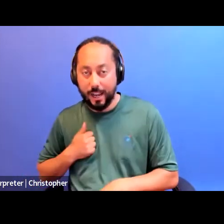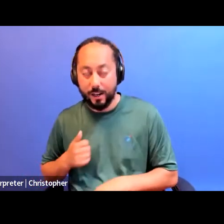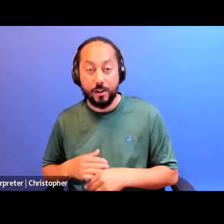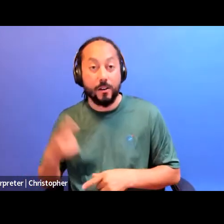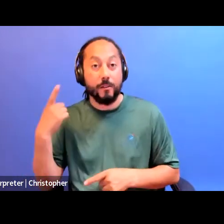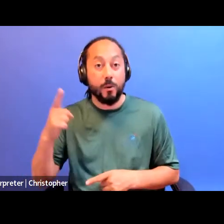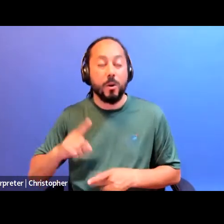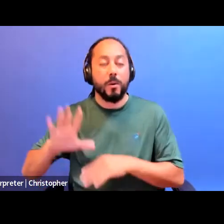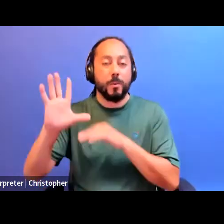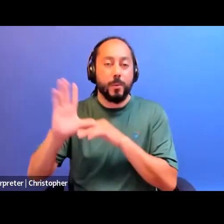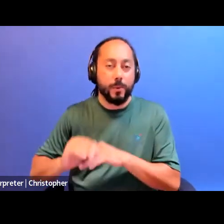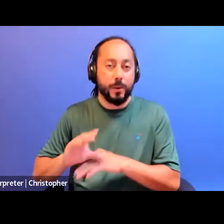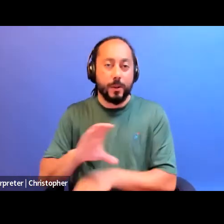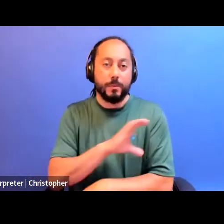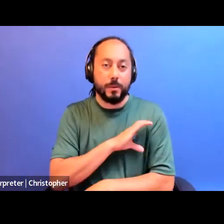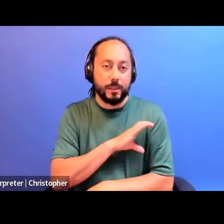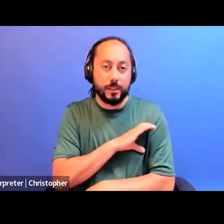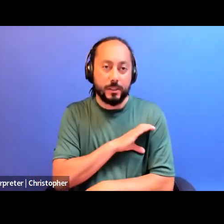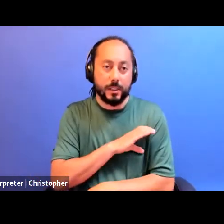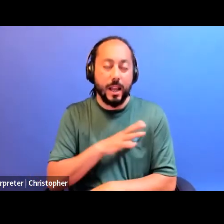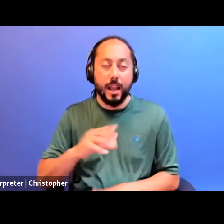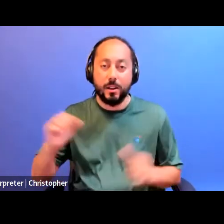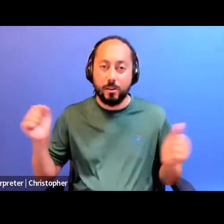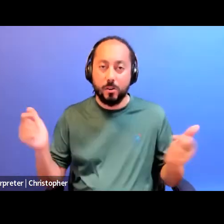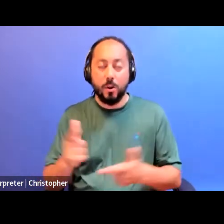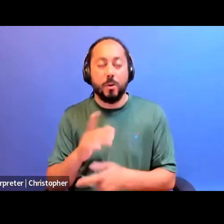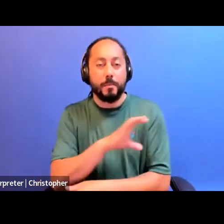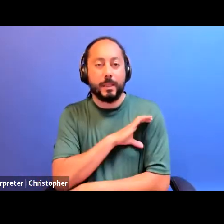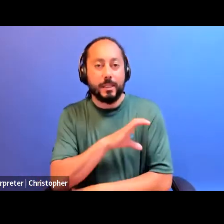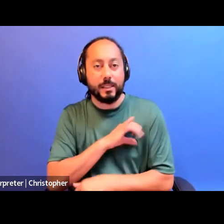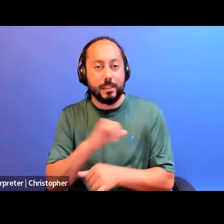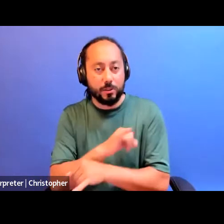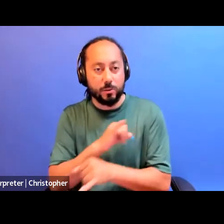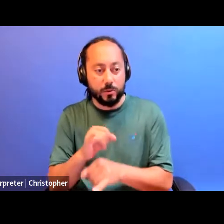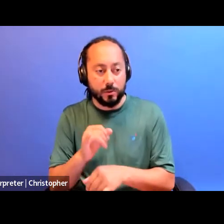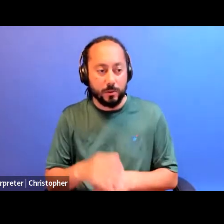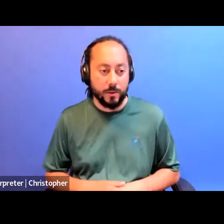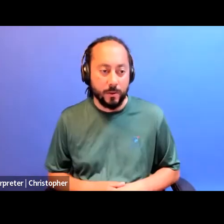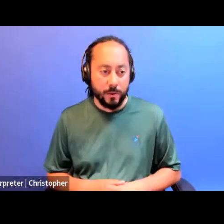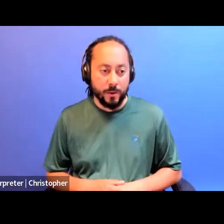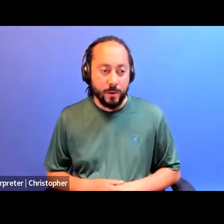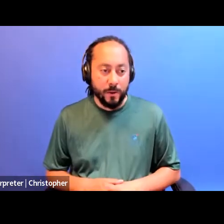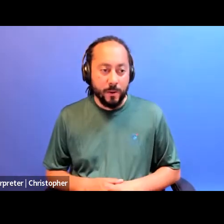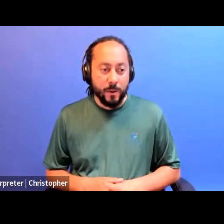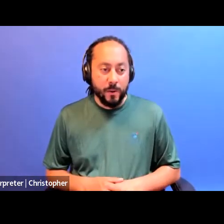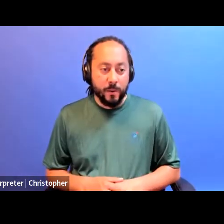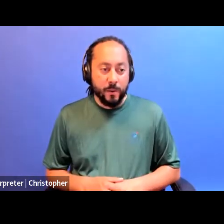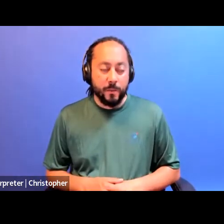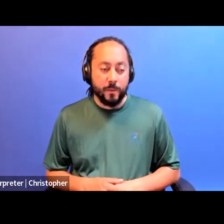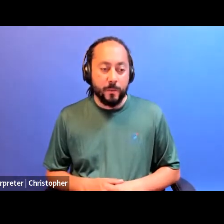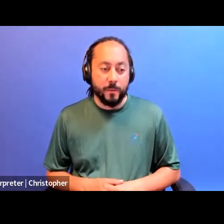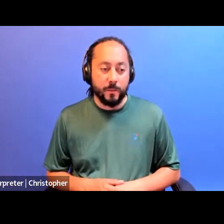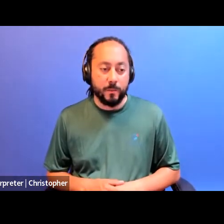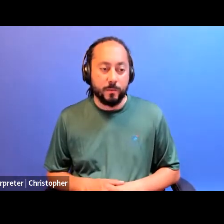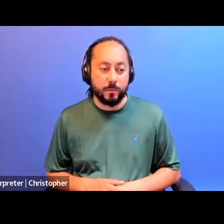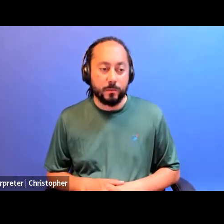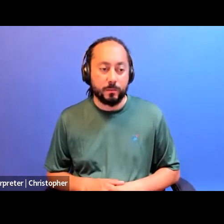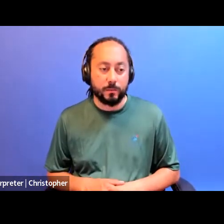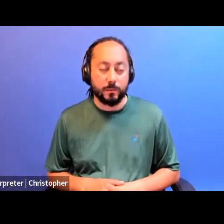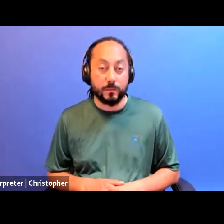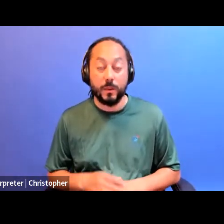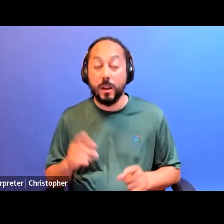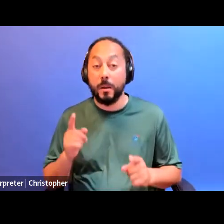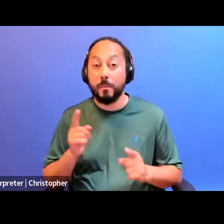abolishing the police and all policing institutions. At the same time, global cities have